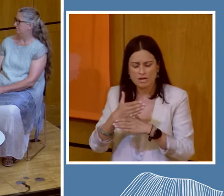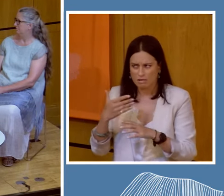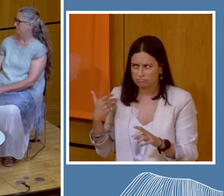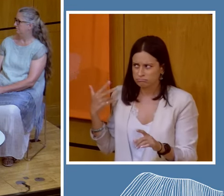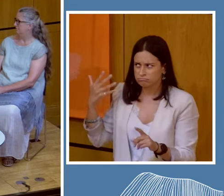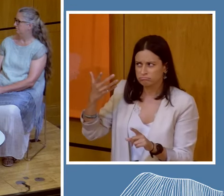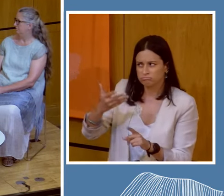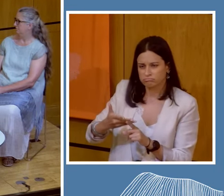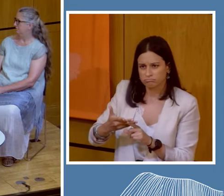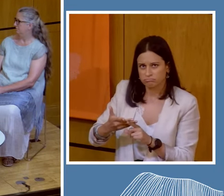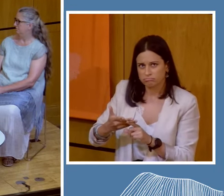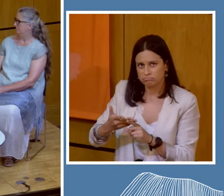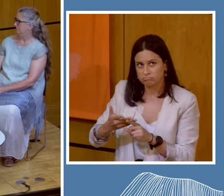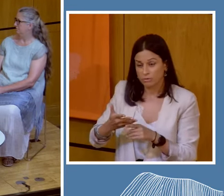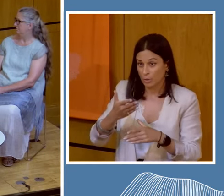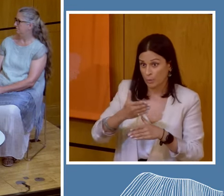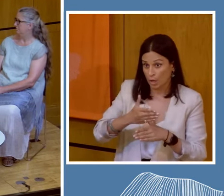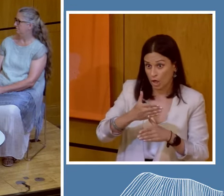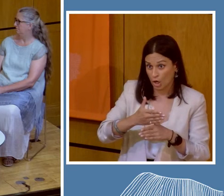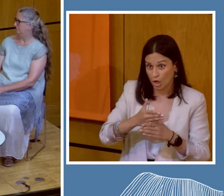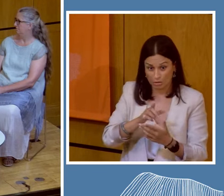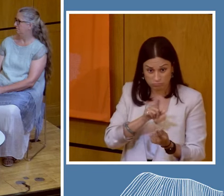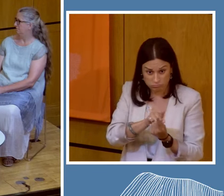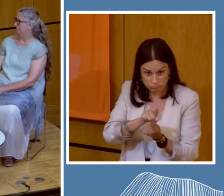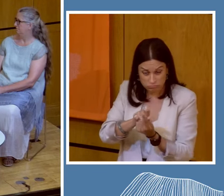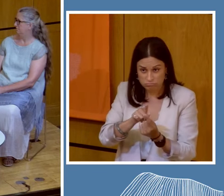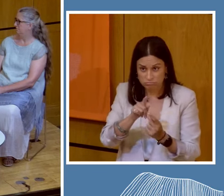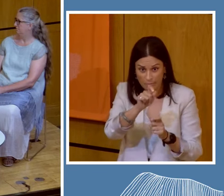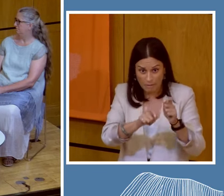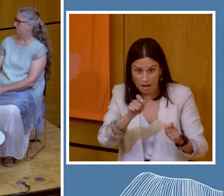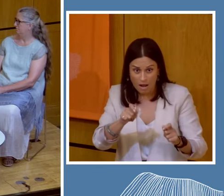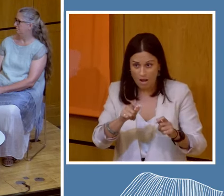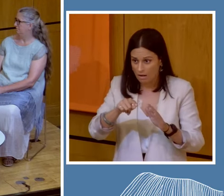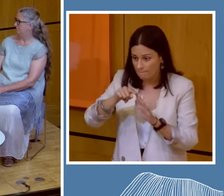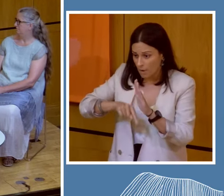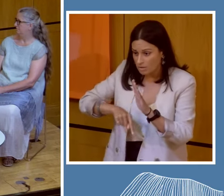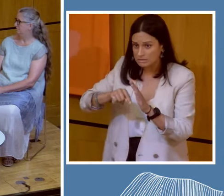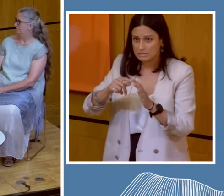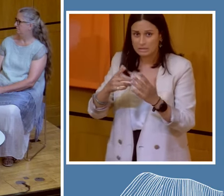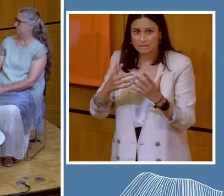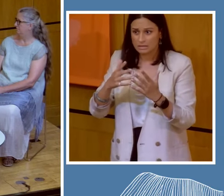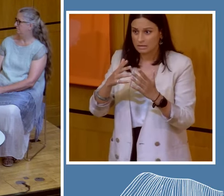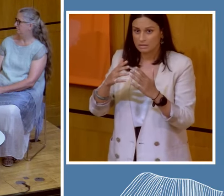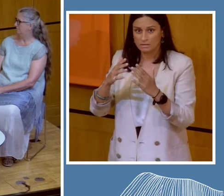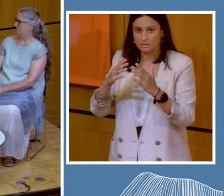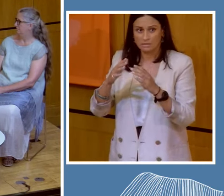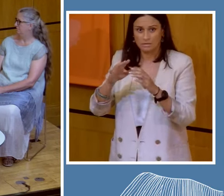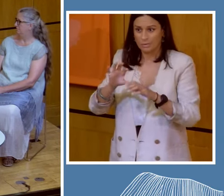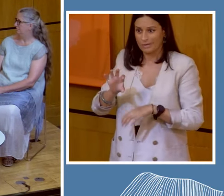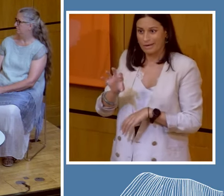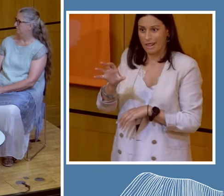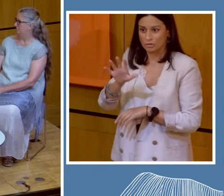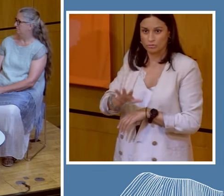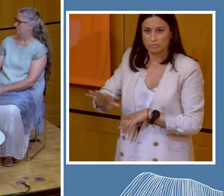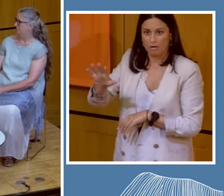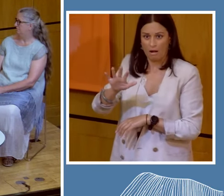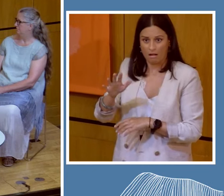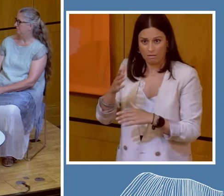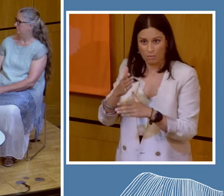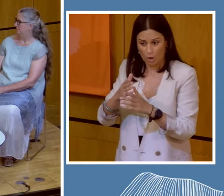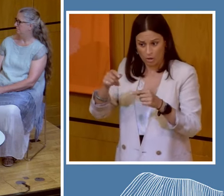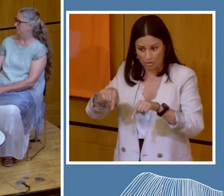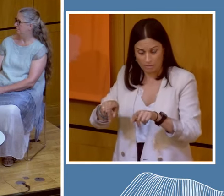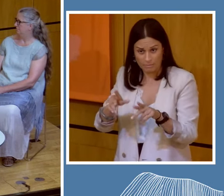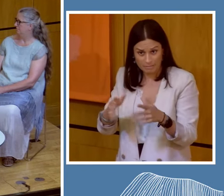practice, hands-on public health policy at the national level here. And